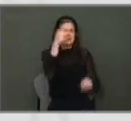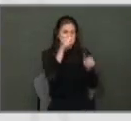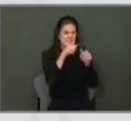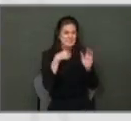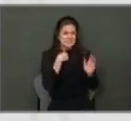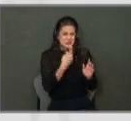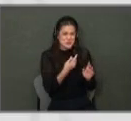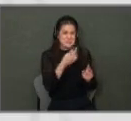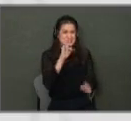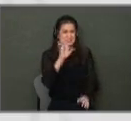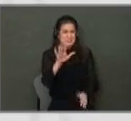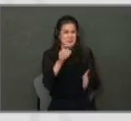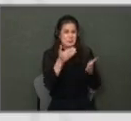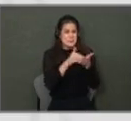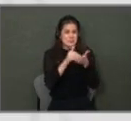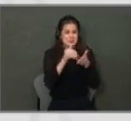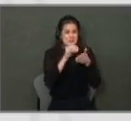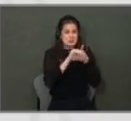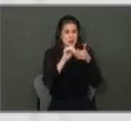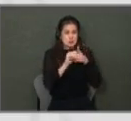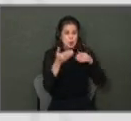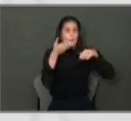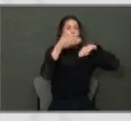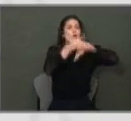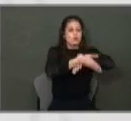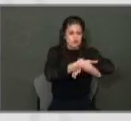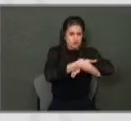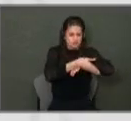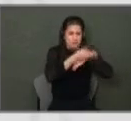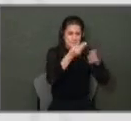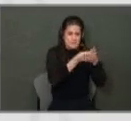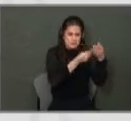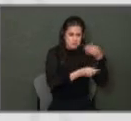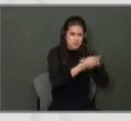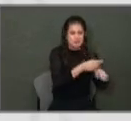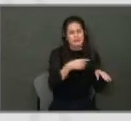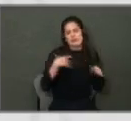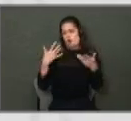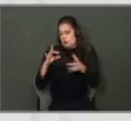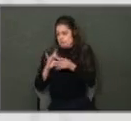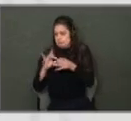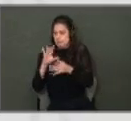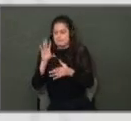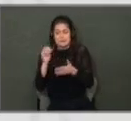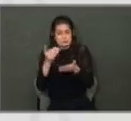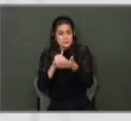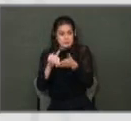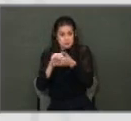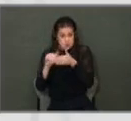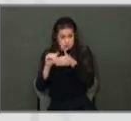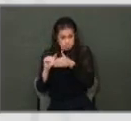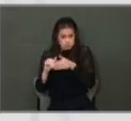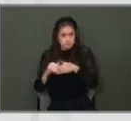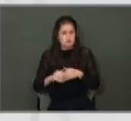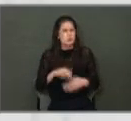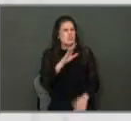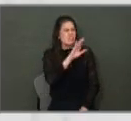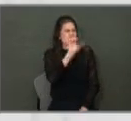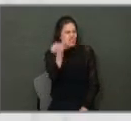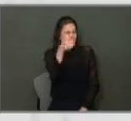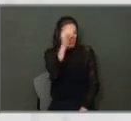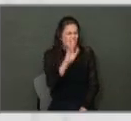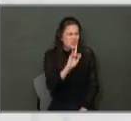I said we were going to be $75 million over budget in CPS. And I talked about the $50 million. Where's the other 25?